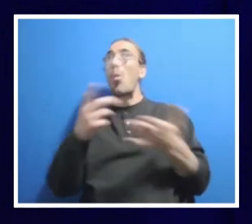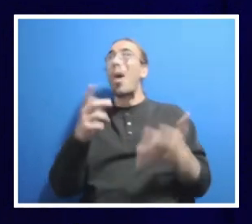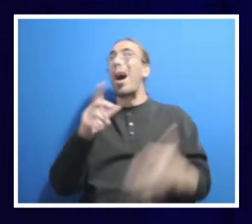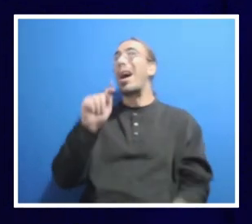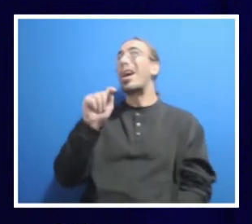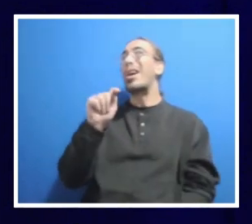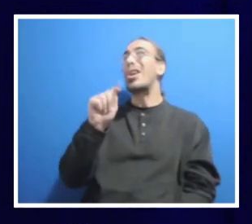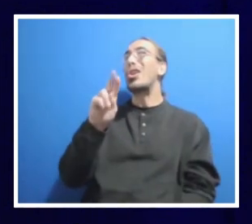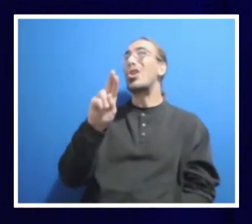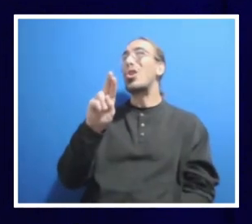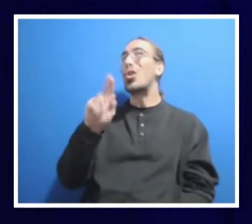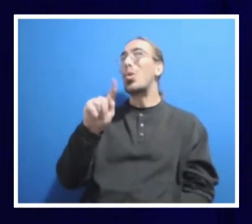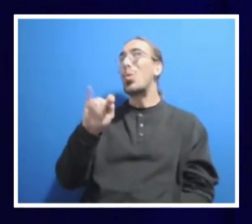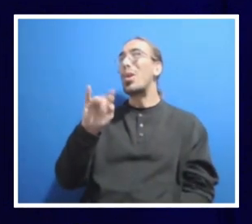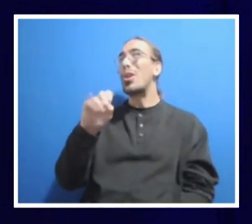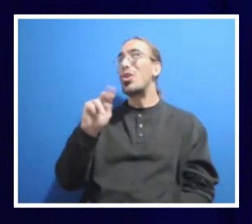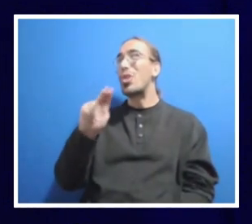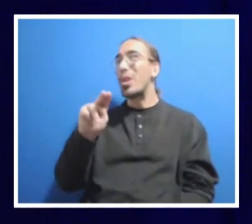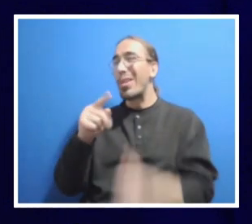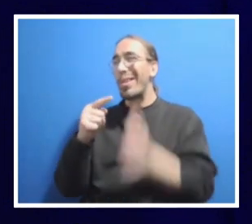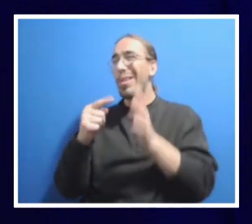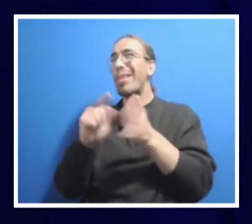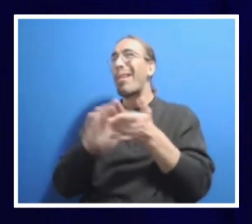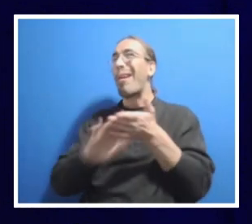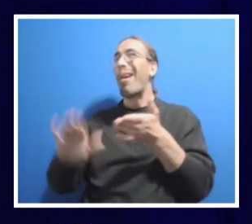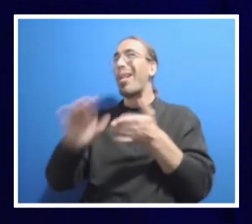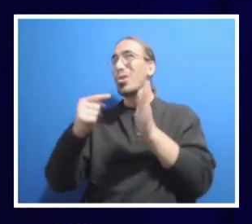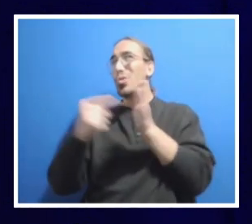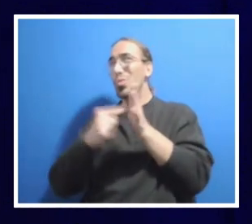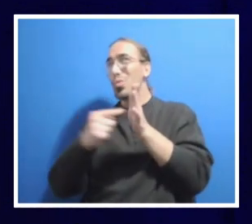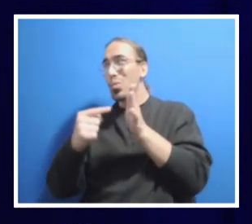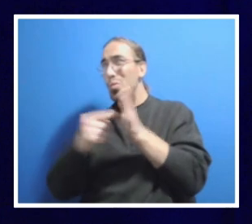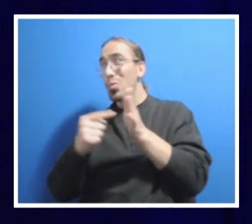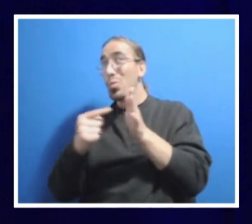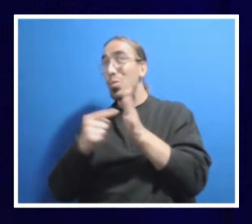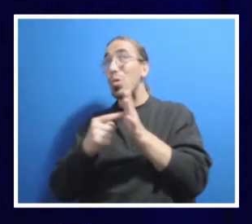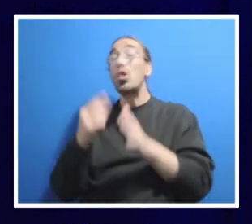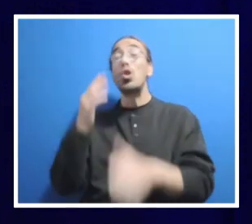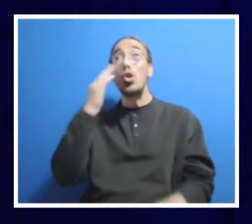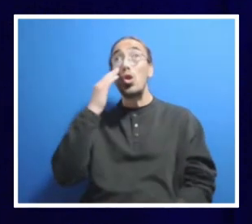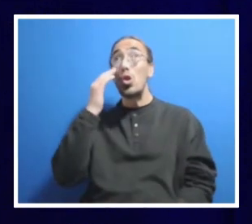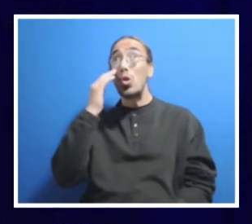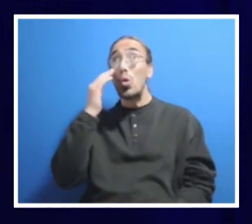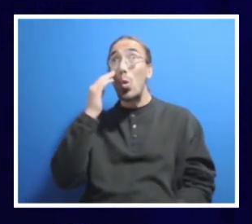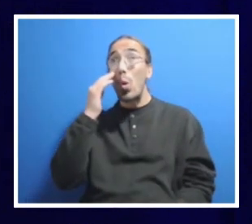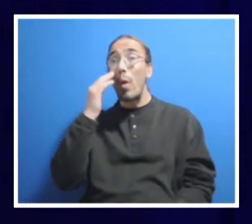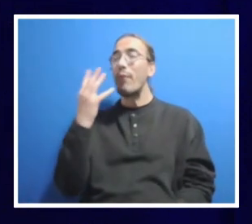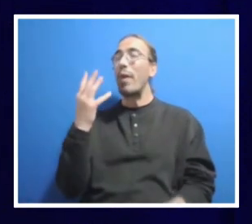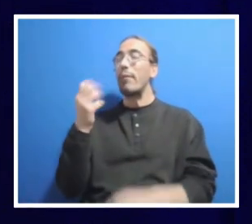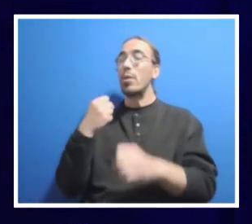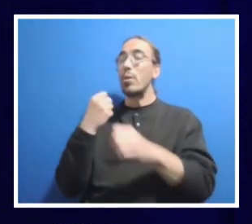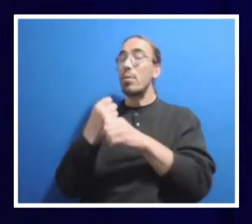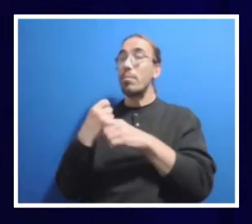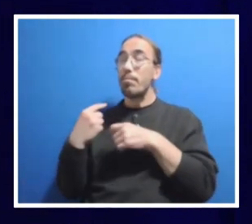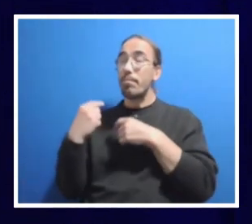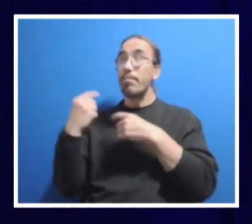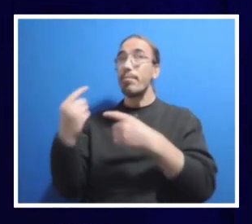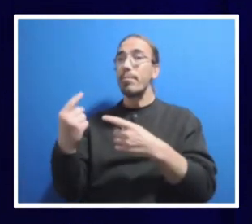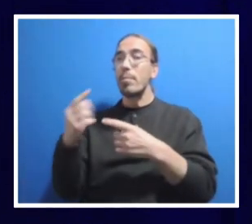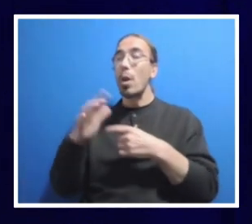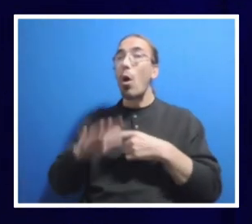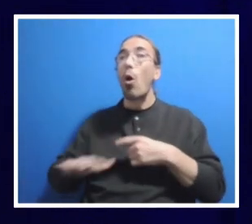I don't know how many of you are aware, but over the last five years, enrollment in our Commonwealth campuses